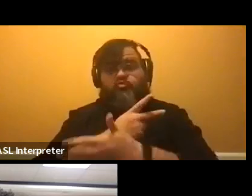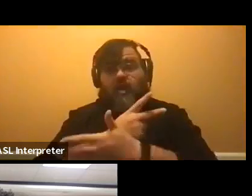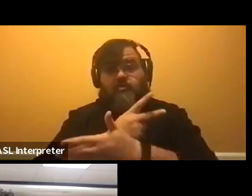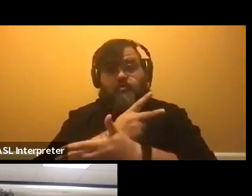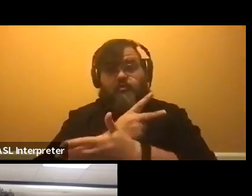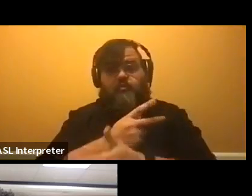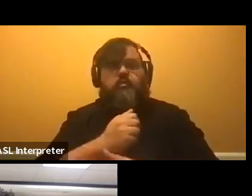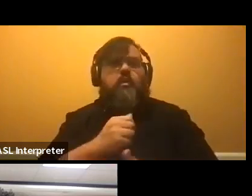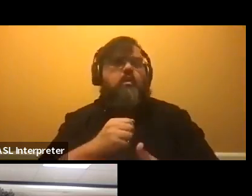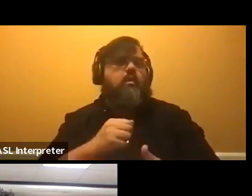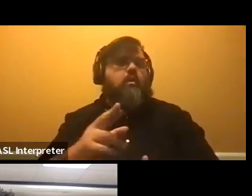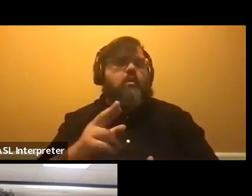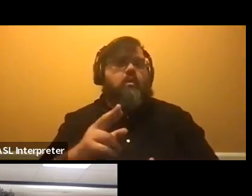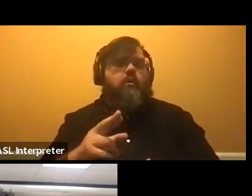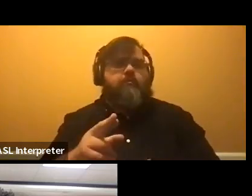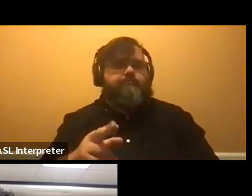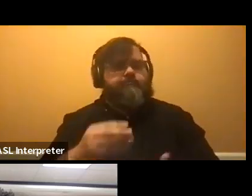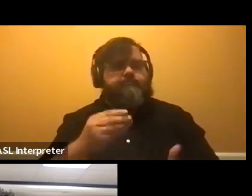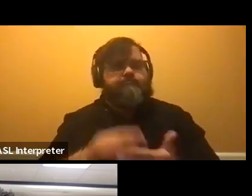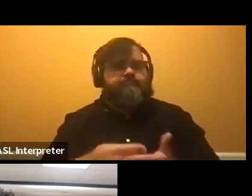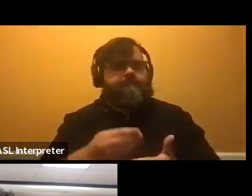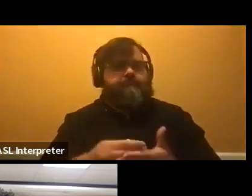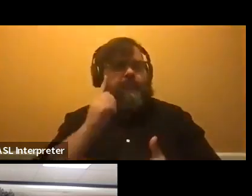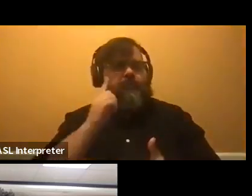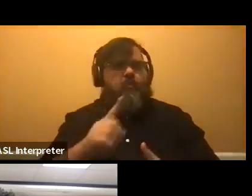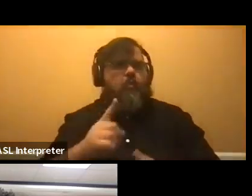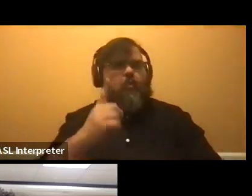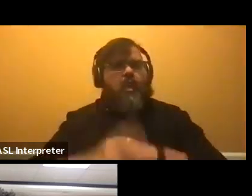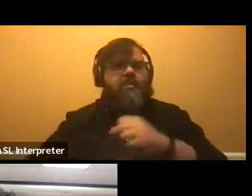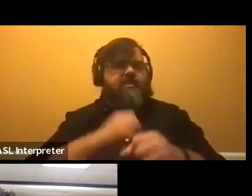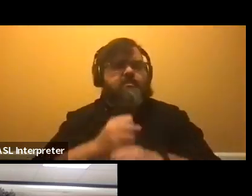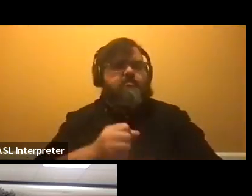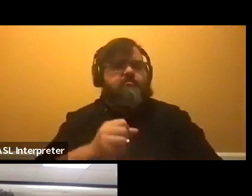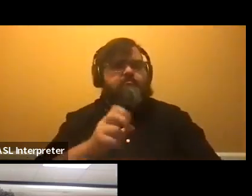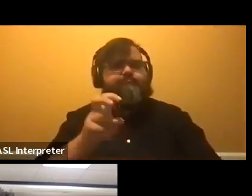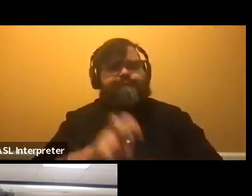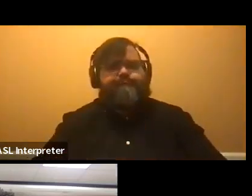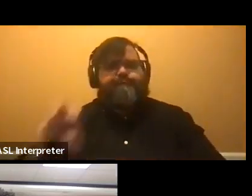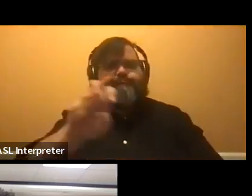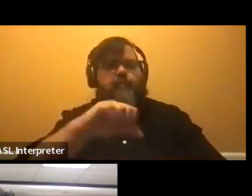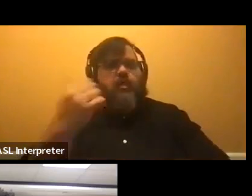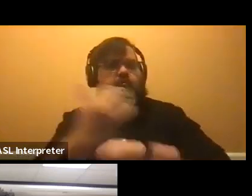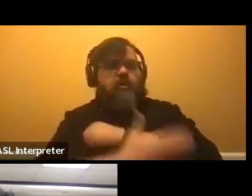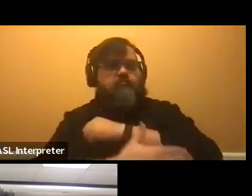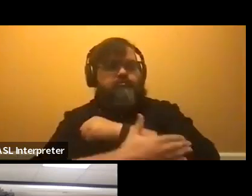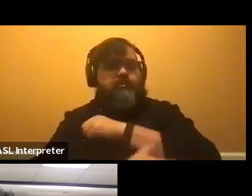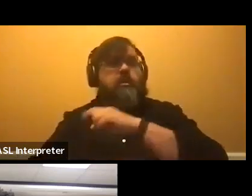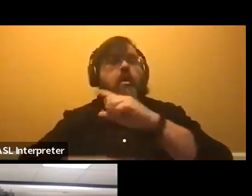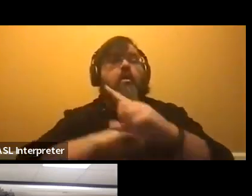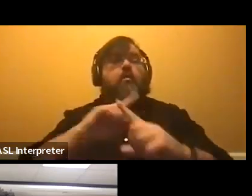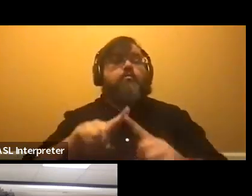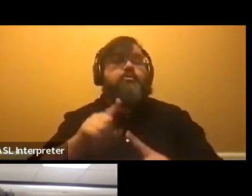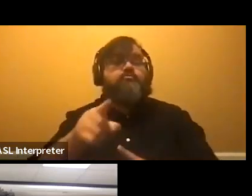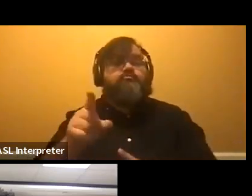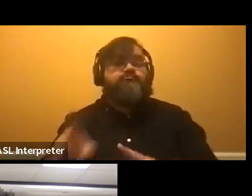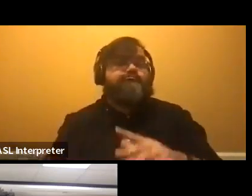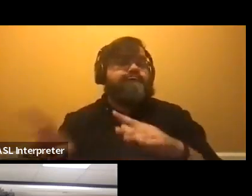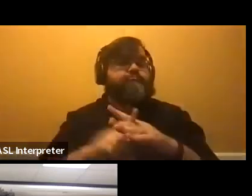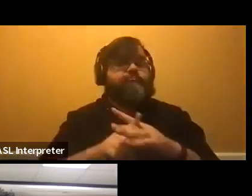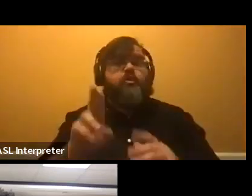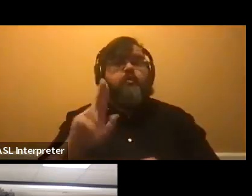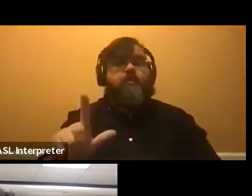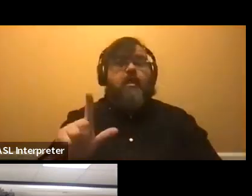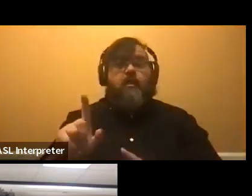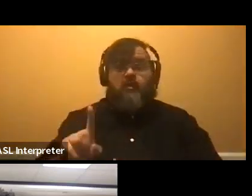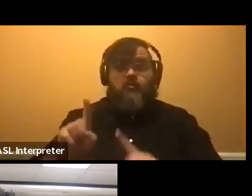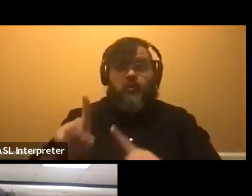for a funded year abroad. And so you really, once you're at U of L should work with this office. U of L students have a,